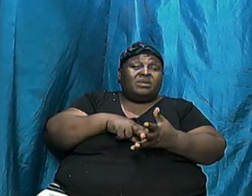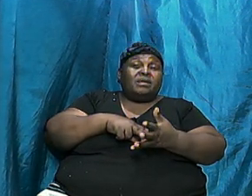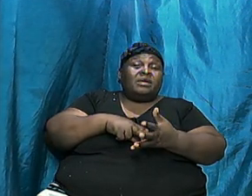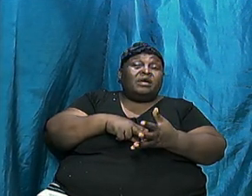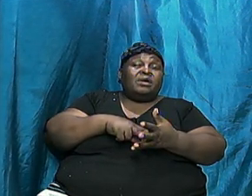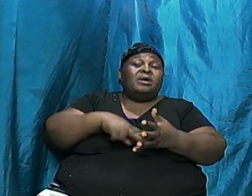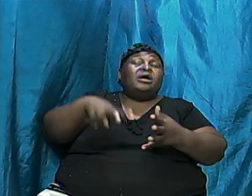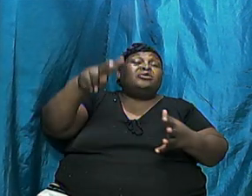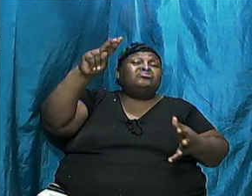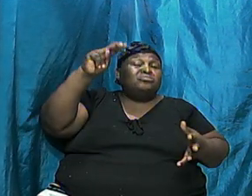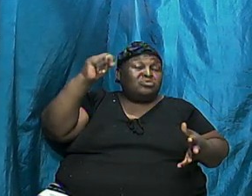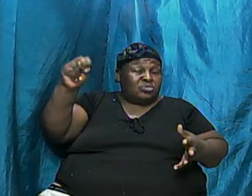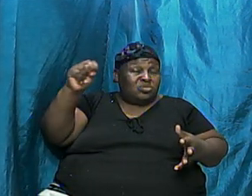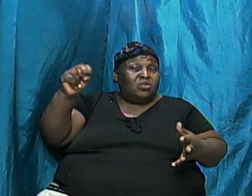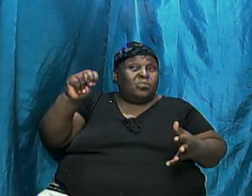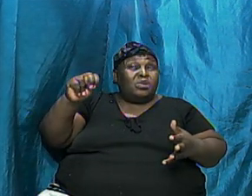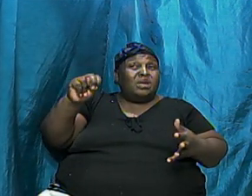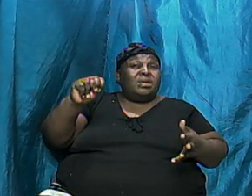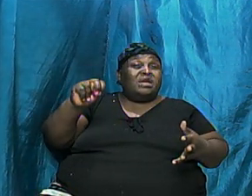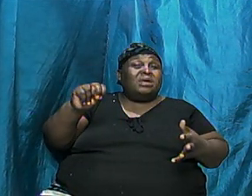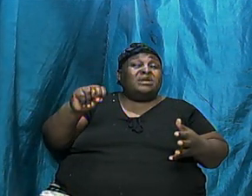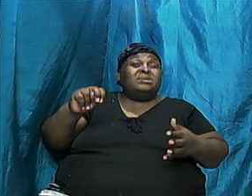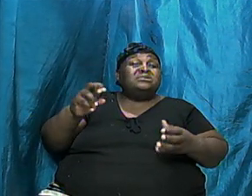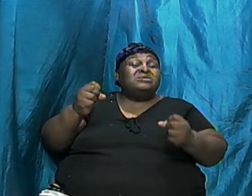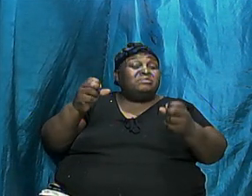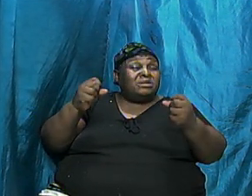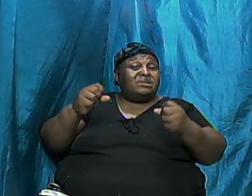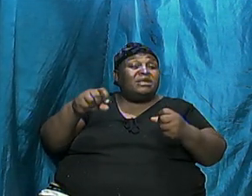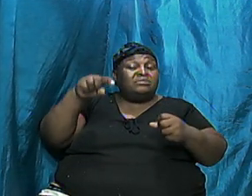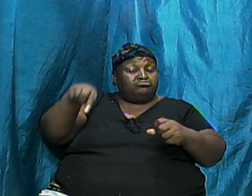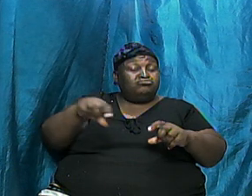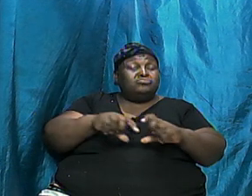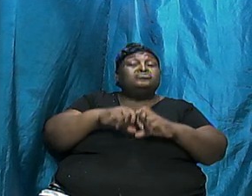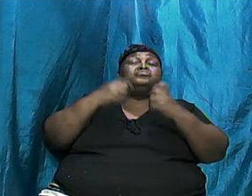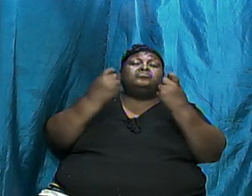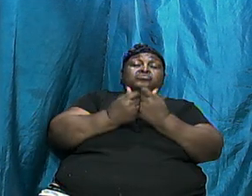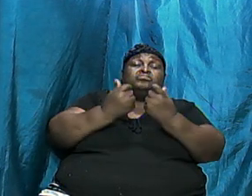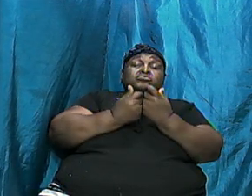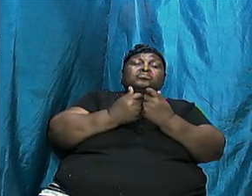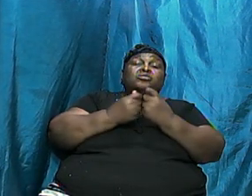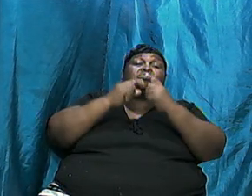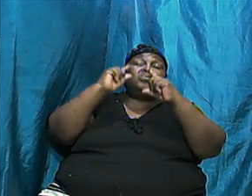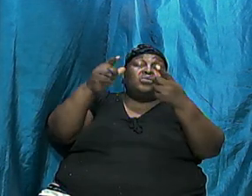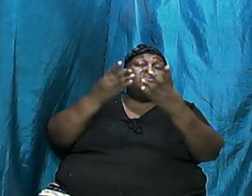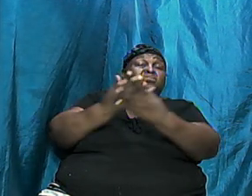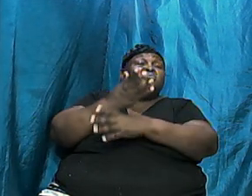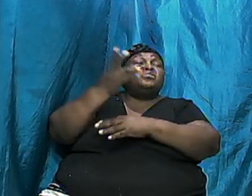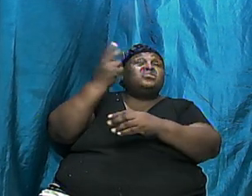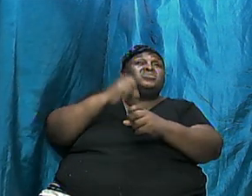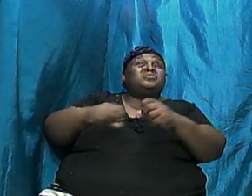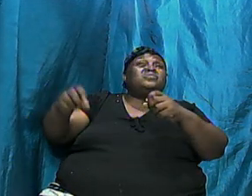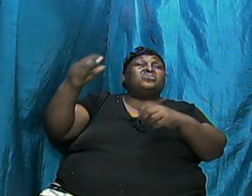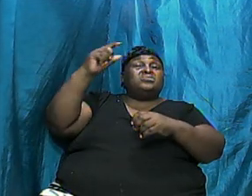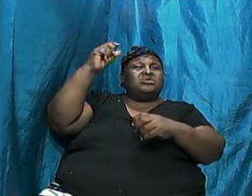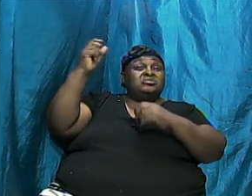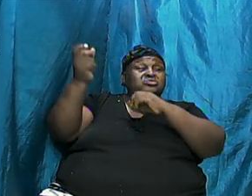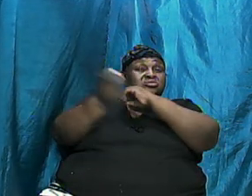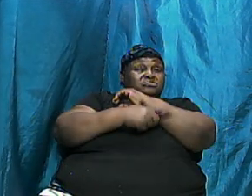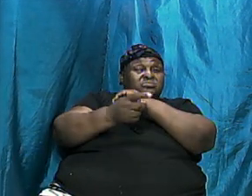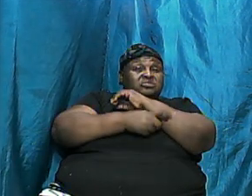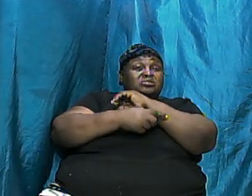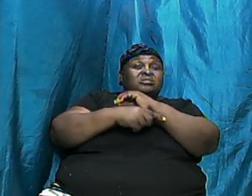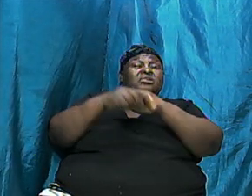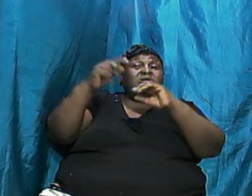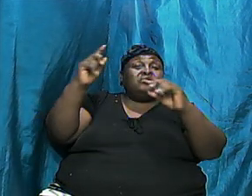represented or symbolized this group that went through the judgment and the judgment of the